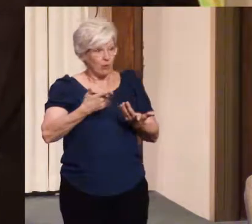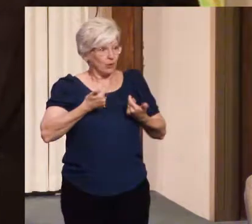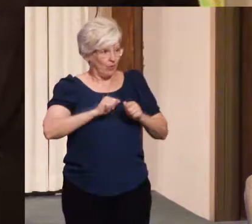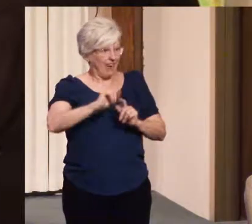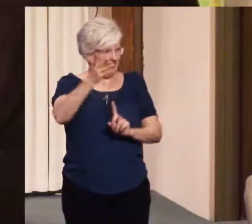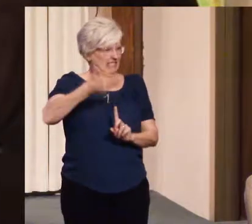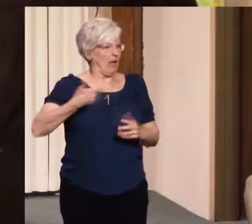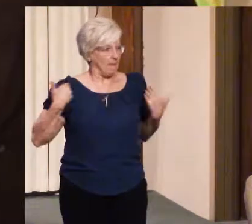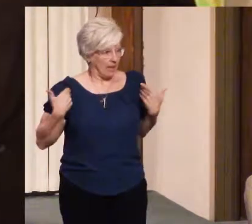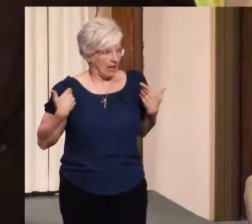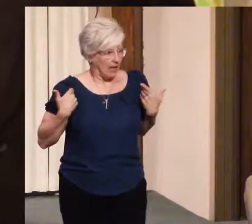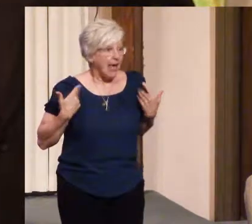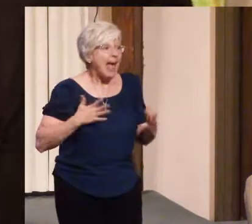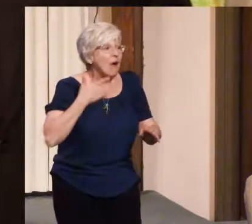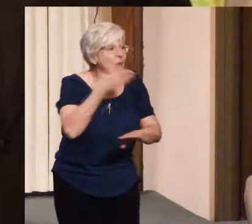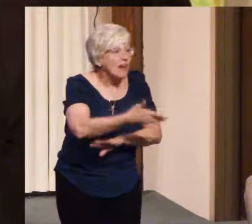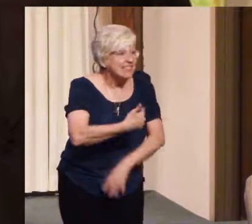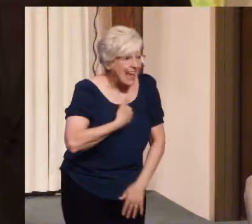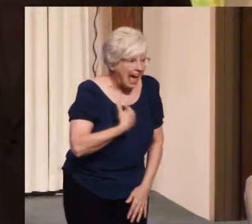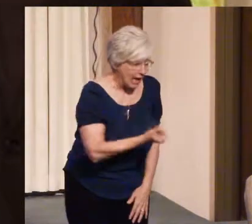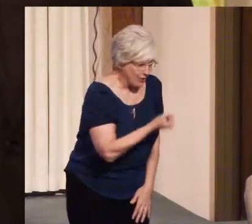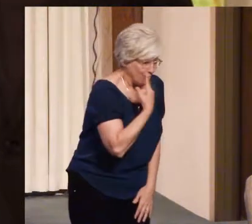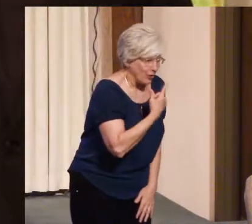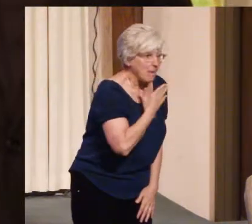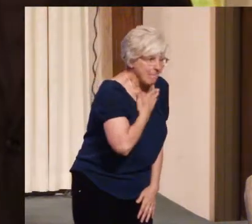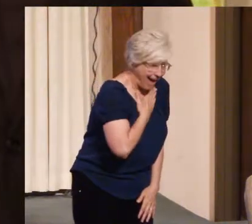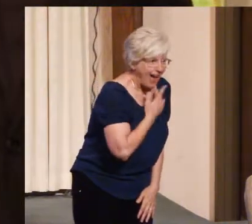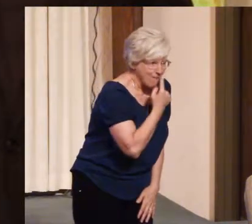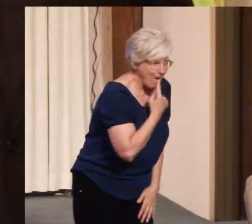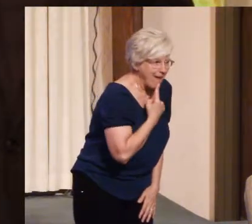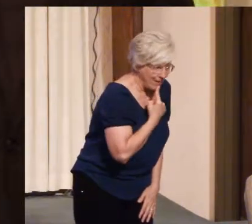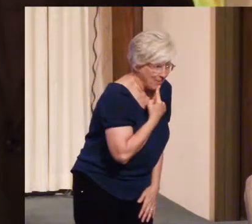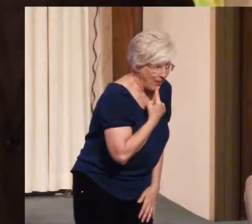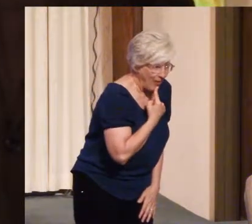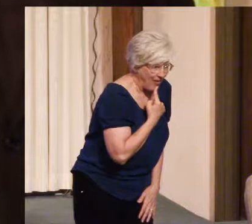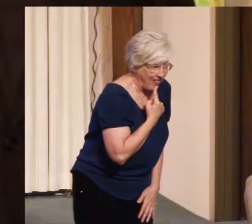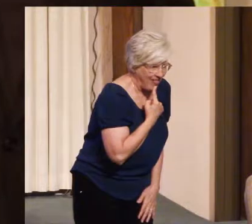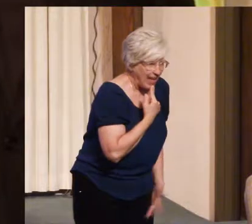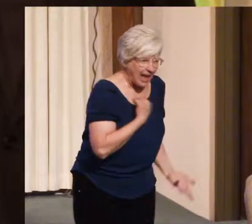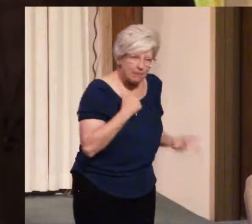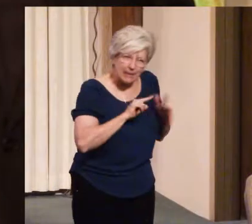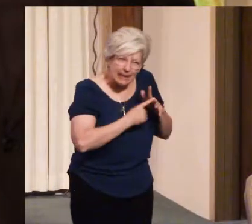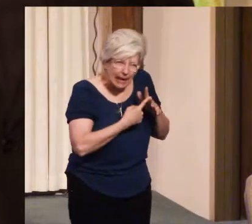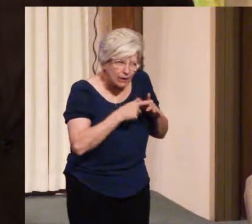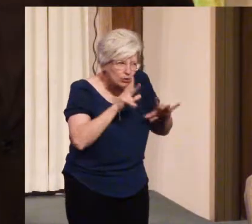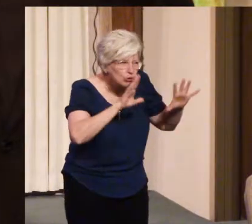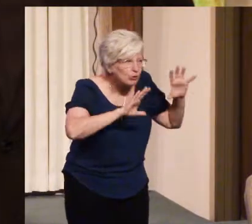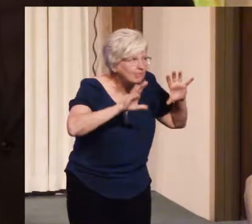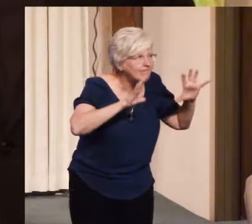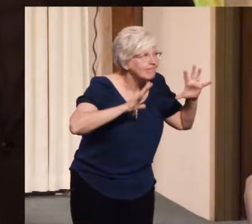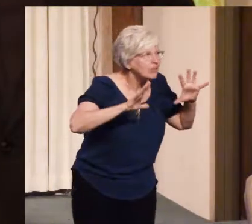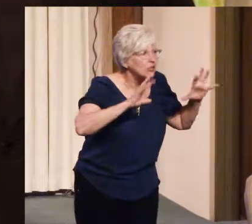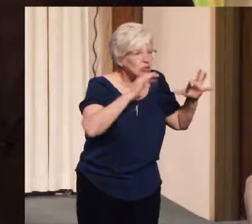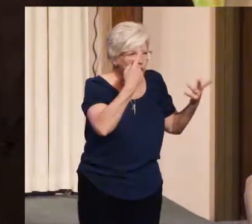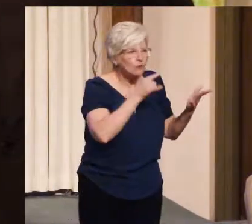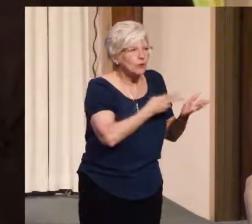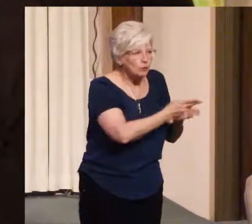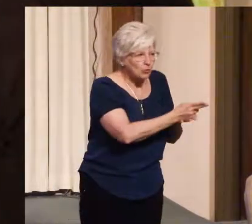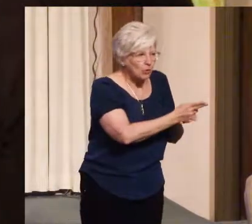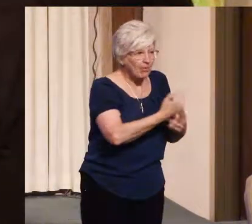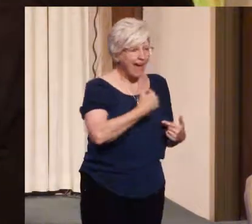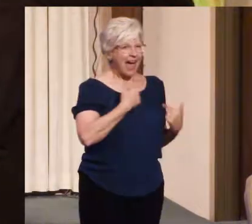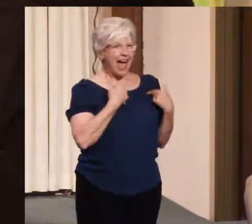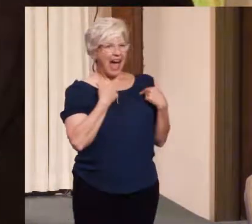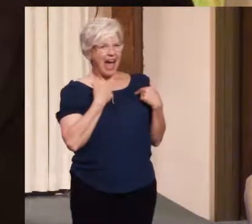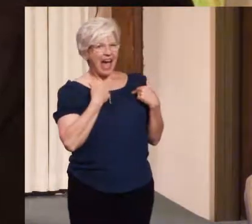and began the search for the truth, I found a Jesus that